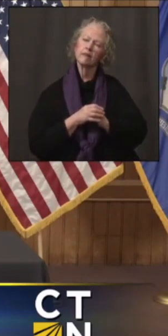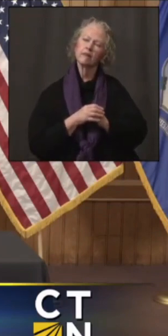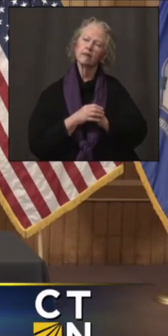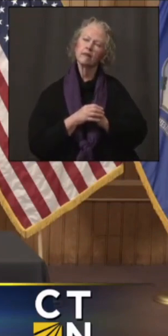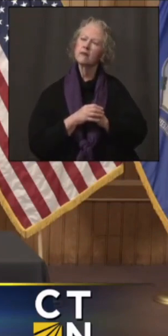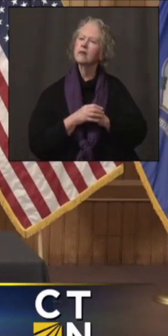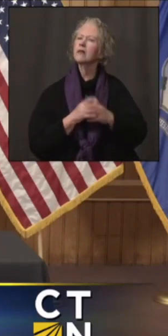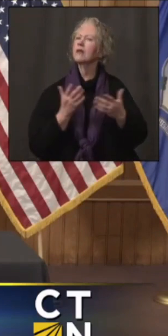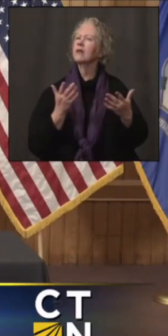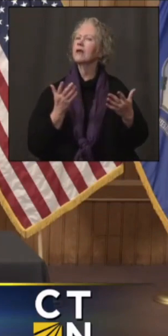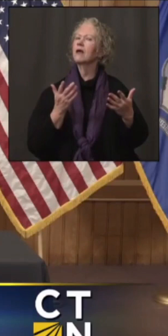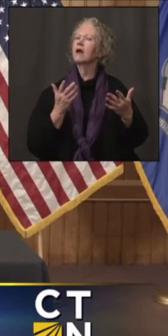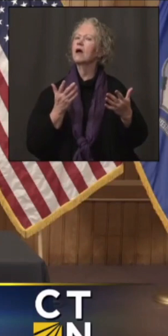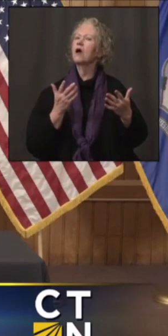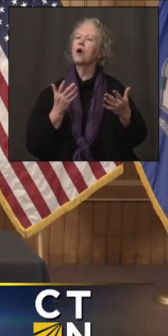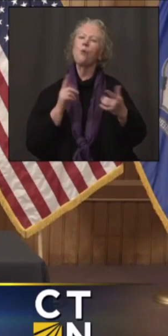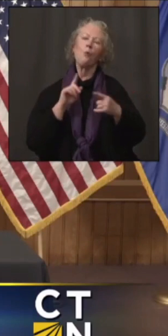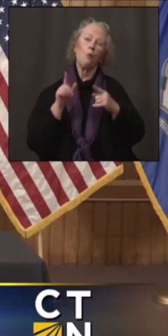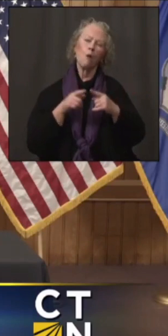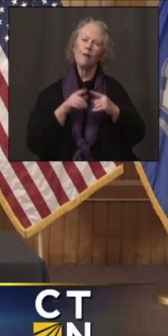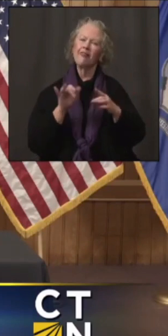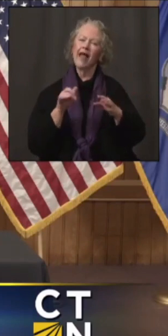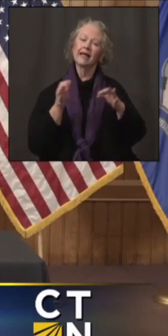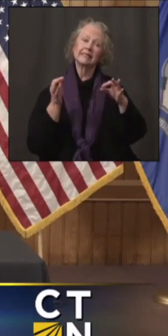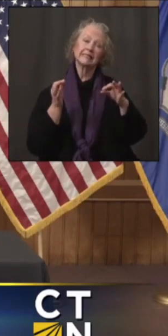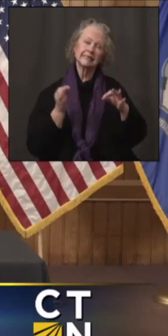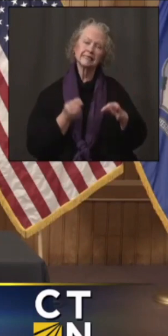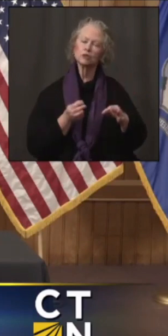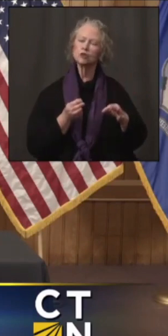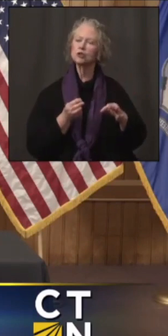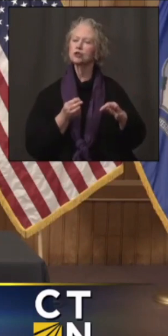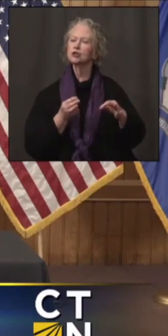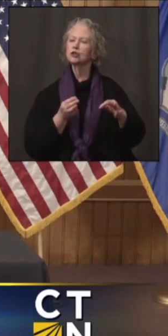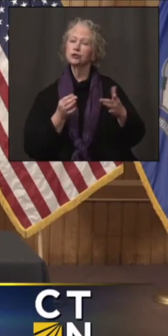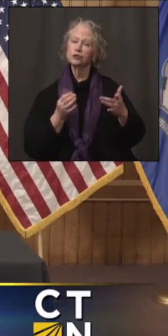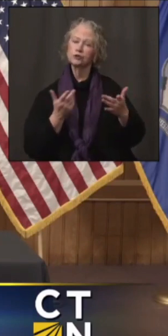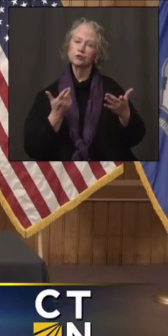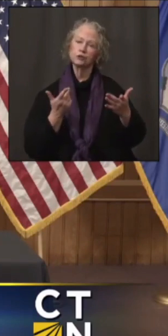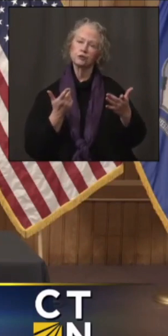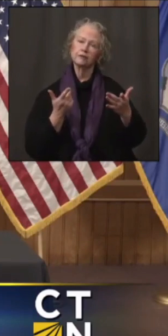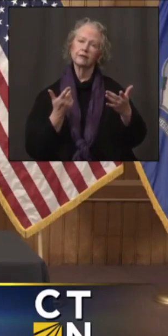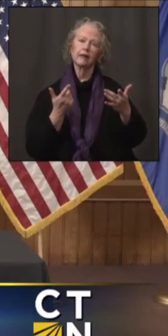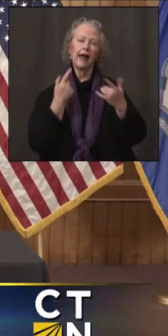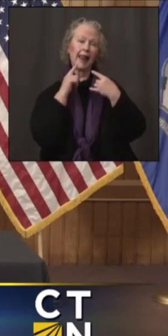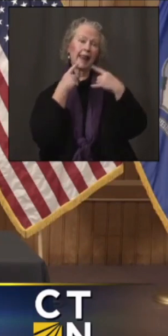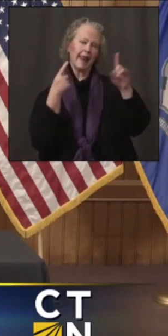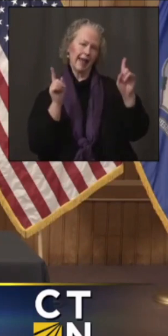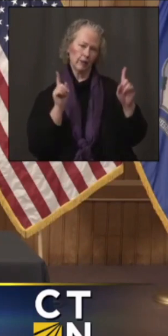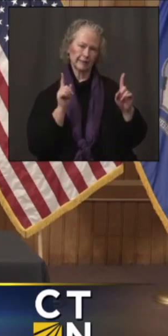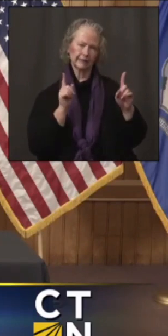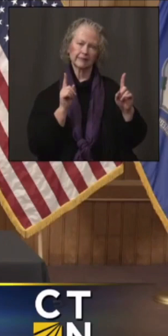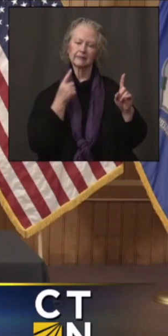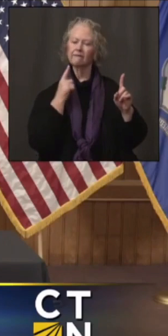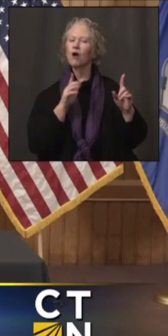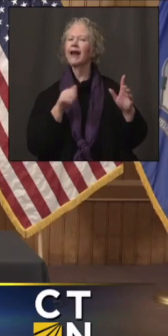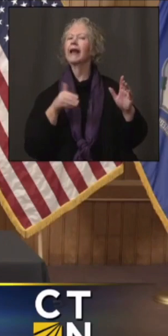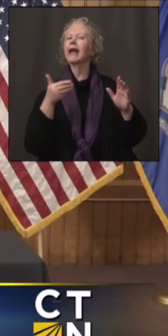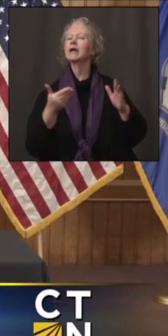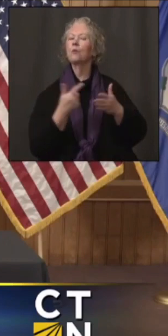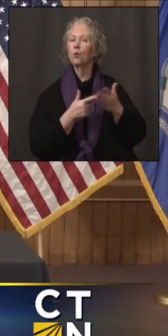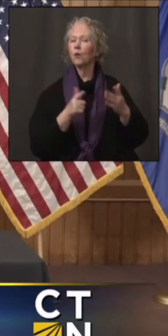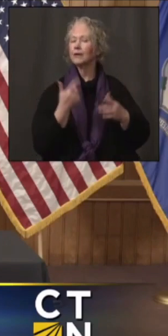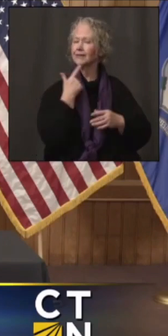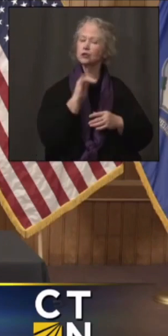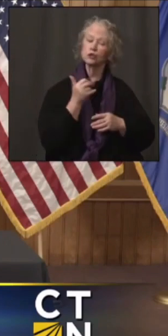decision be announced? When would some sort of decision be made or, or a consensus announced, uh, about, uh, the next steps? I mean, you know,